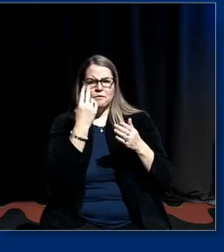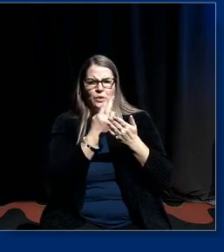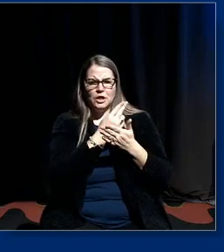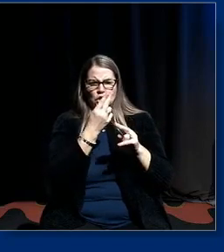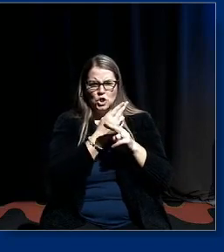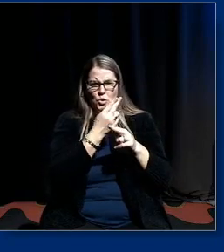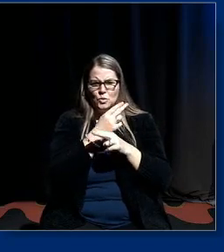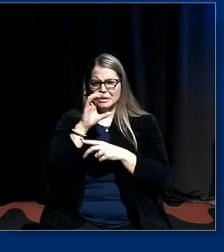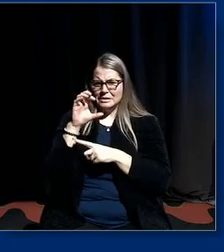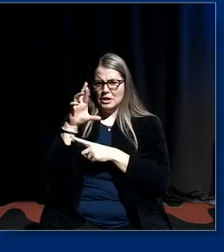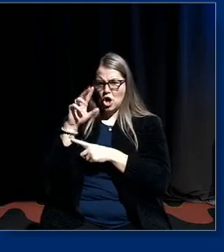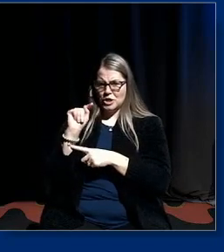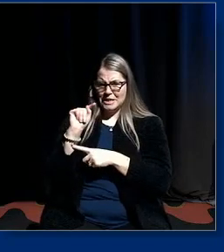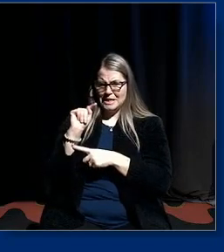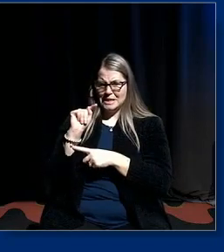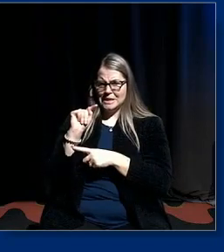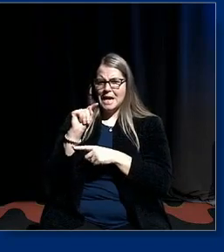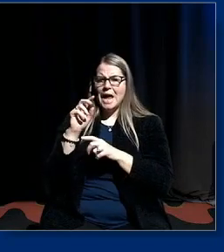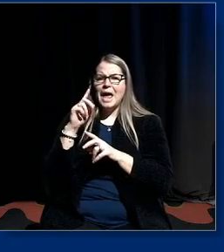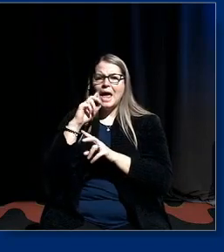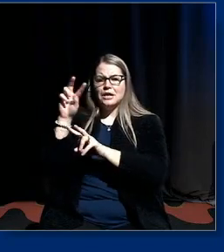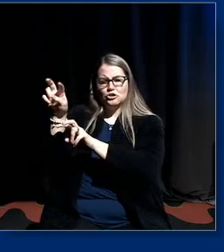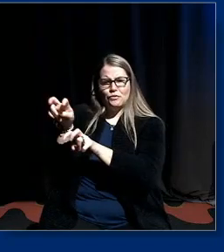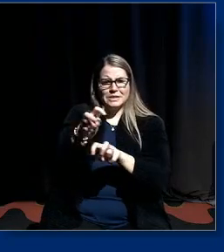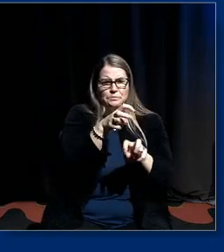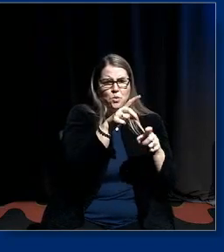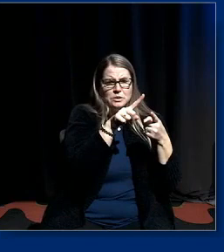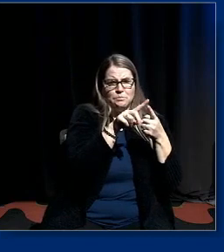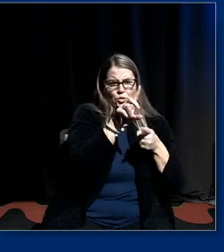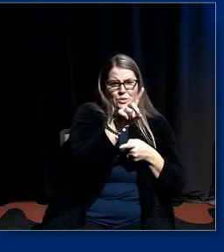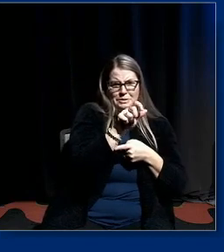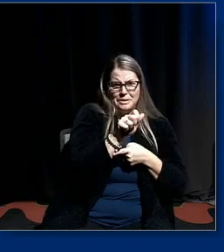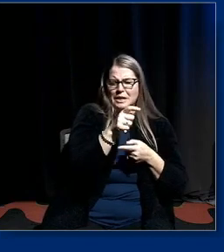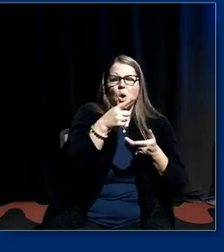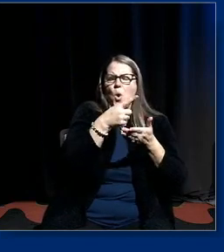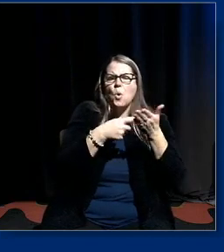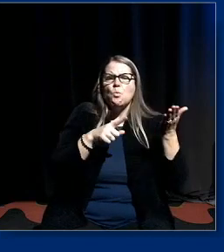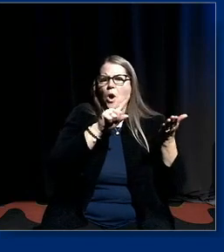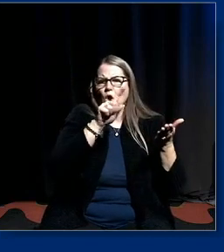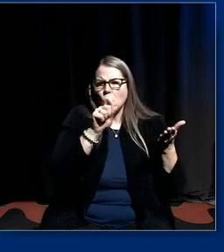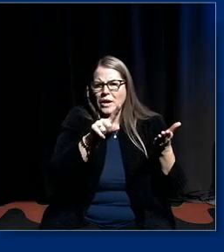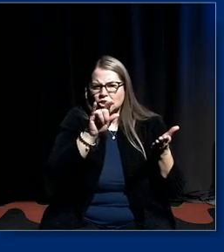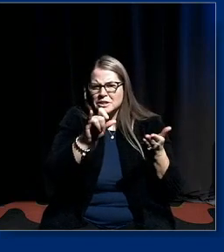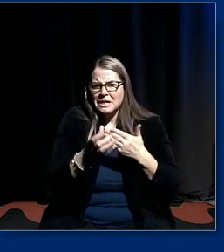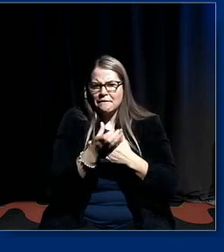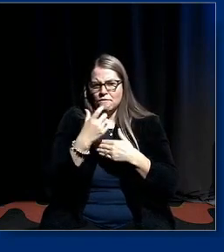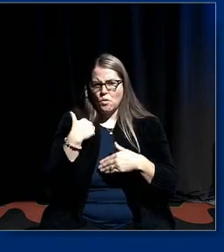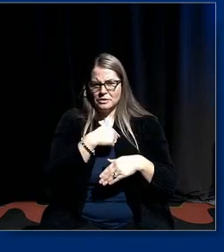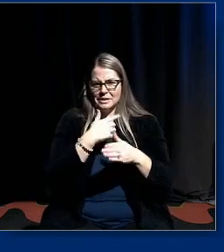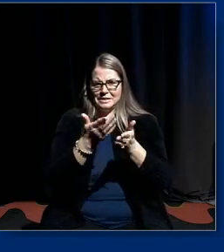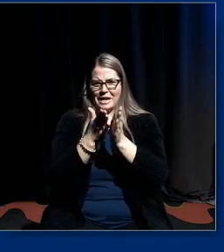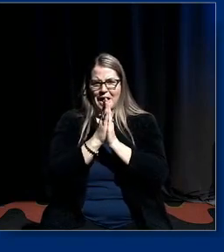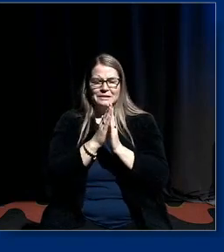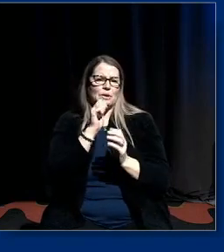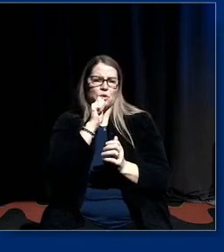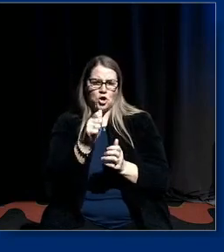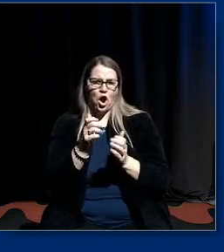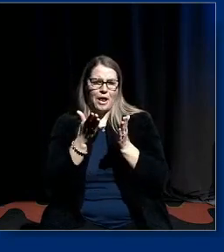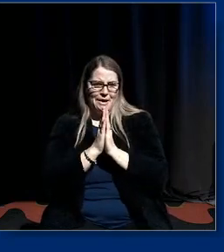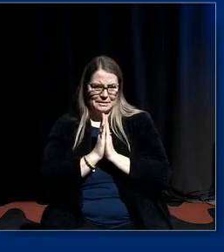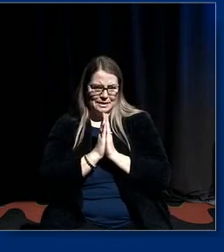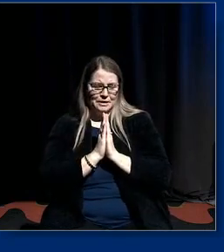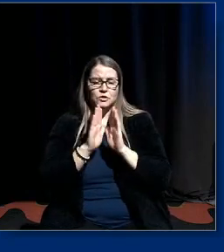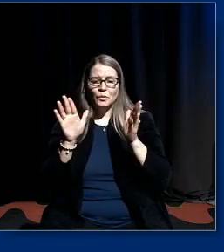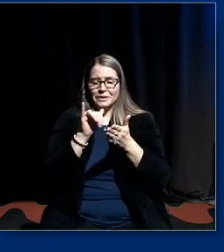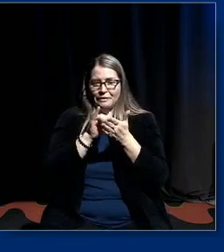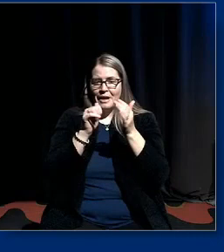crt and transpose them into disability and say what questions does that force us to ask that we're not asking so we